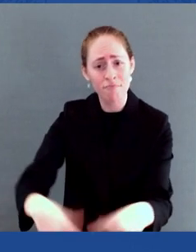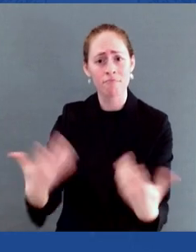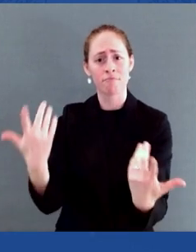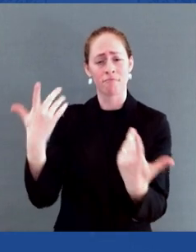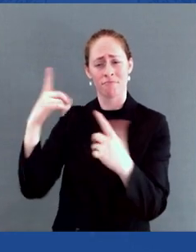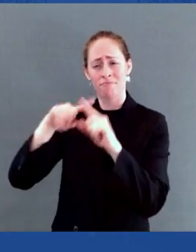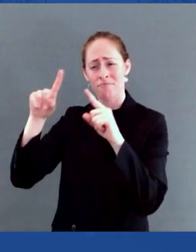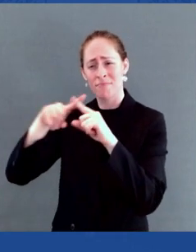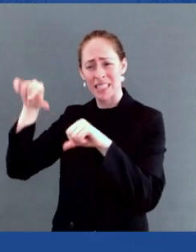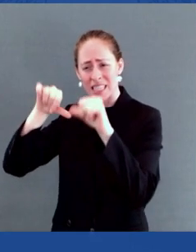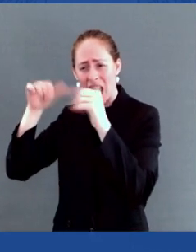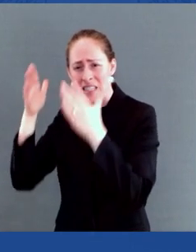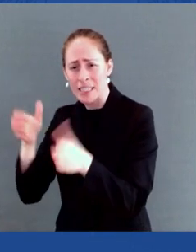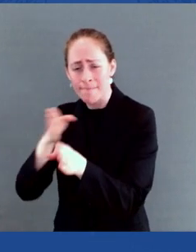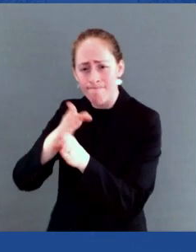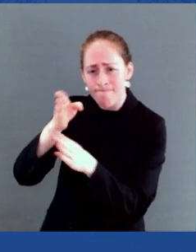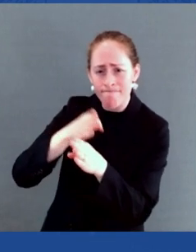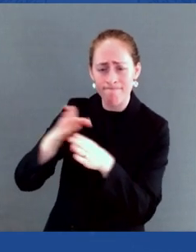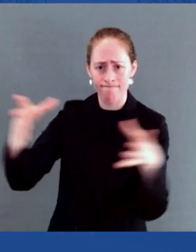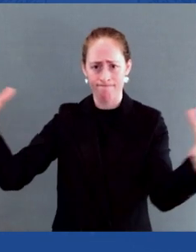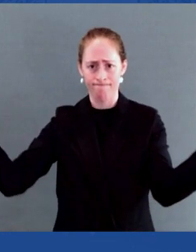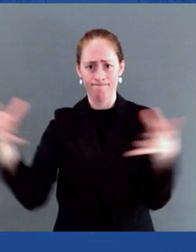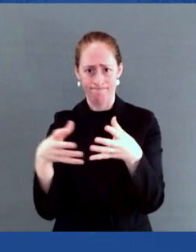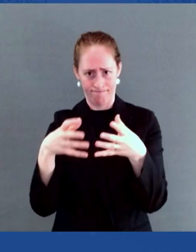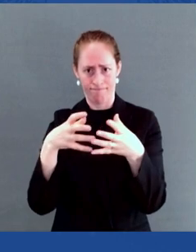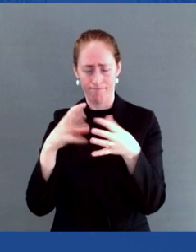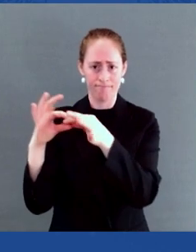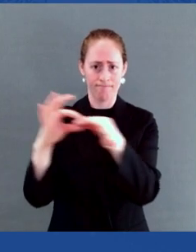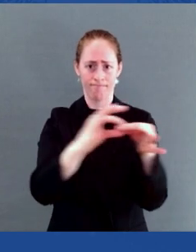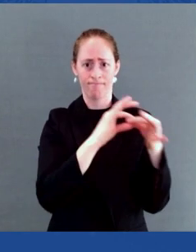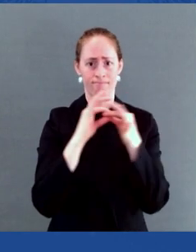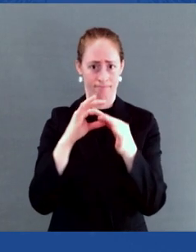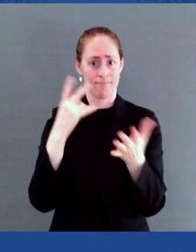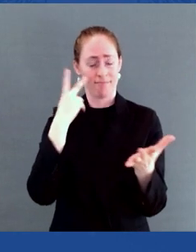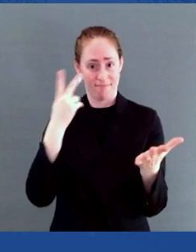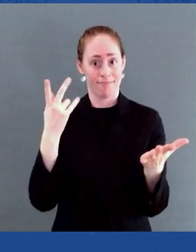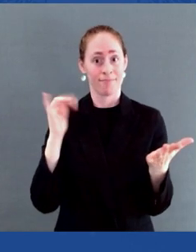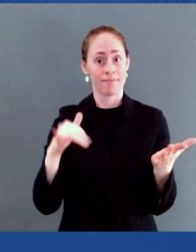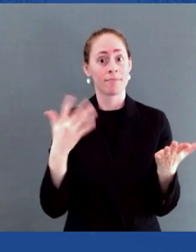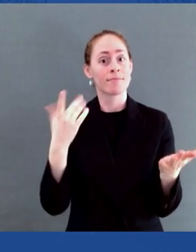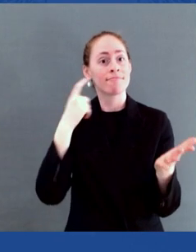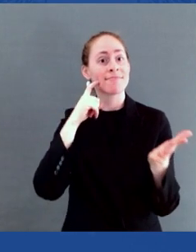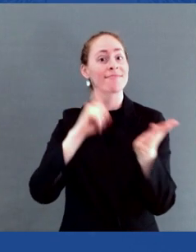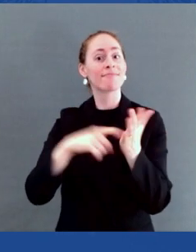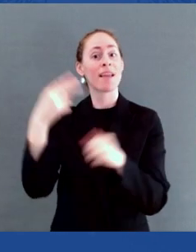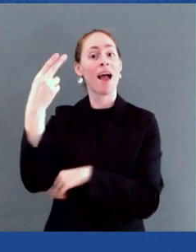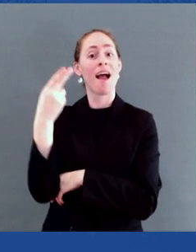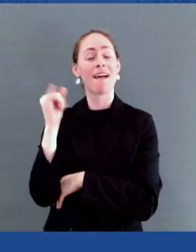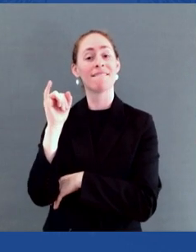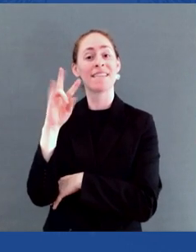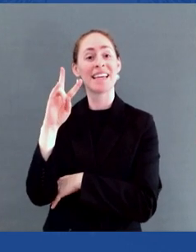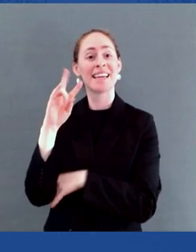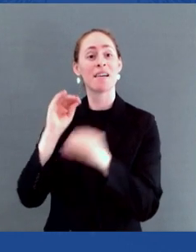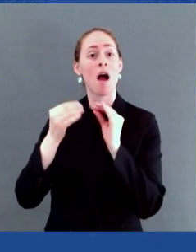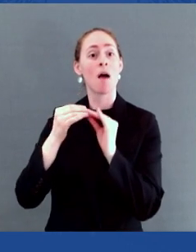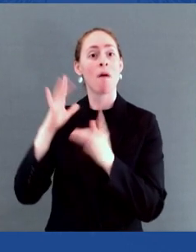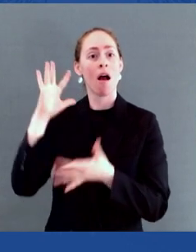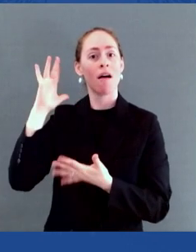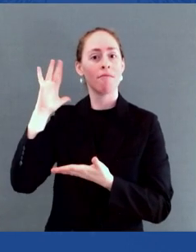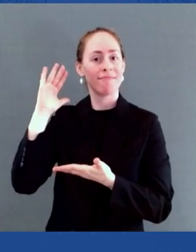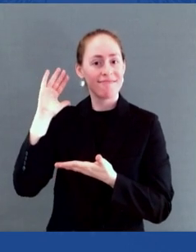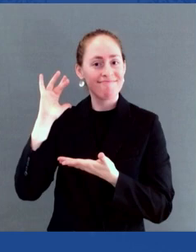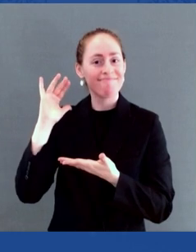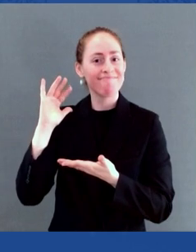reduce new HIV transmissions and make individuals with HIV today lead